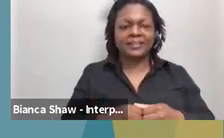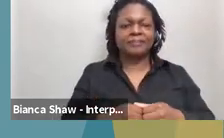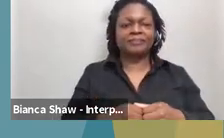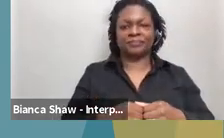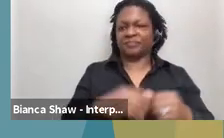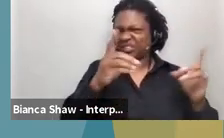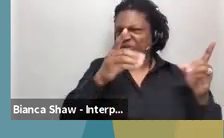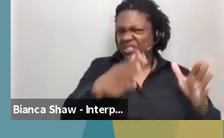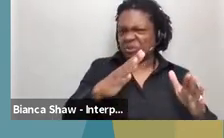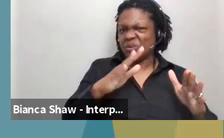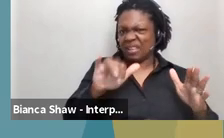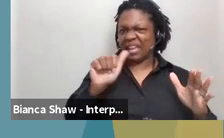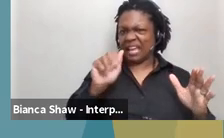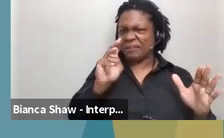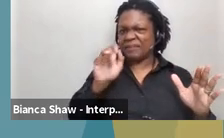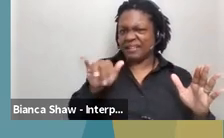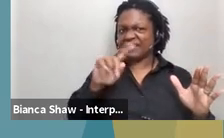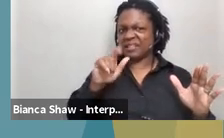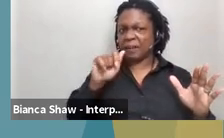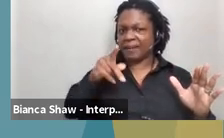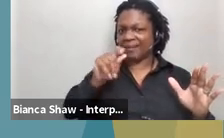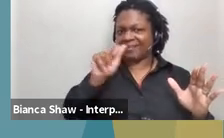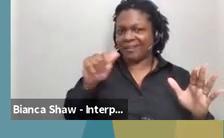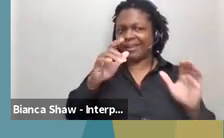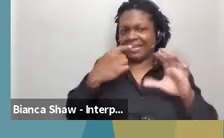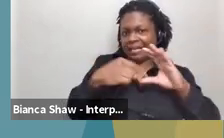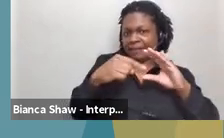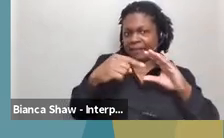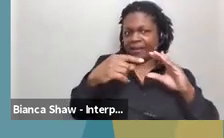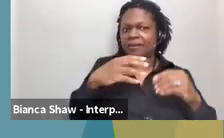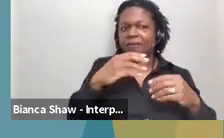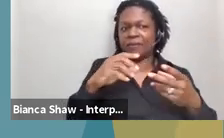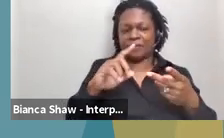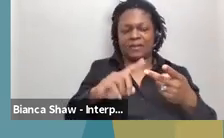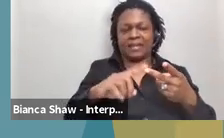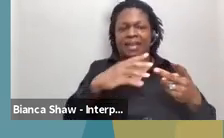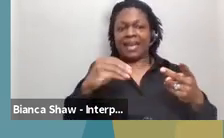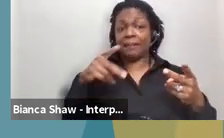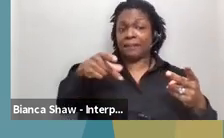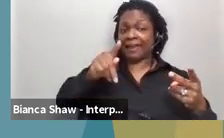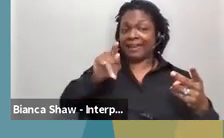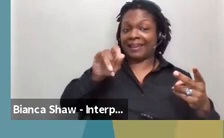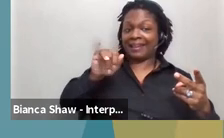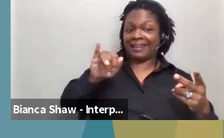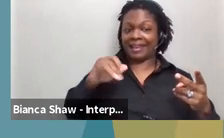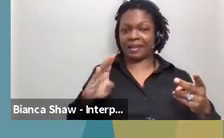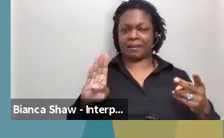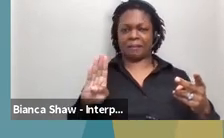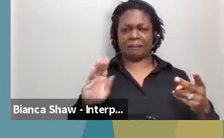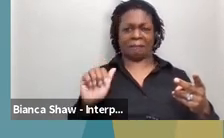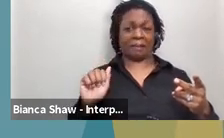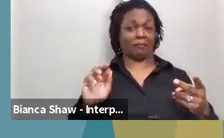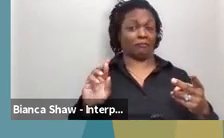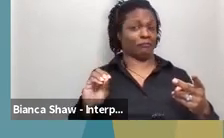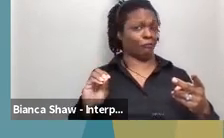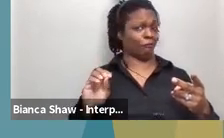And so that's her, uh, her email. And then Patty, I can never say her last name, Baro-Vecchio, I think. Forgive me,